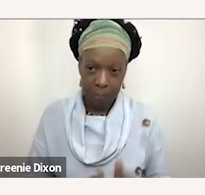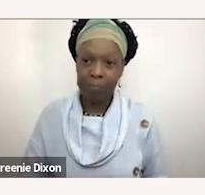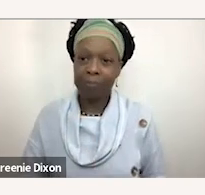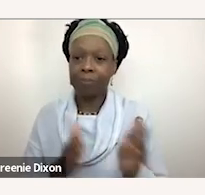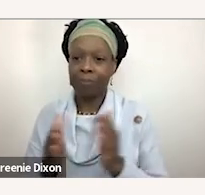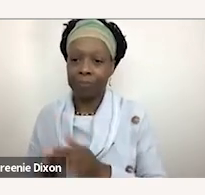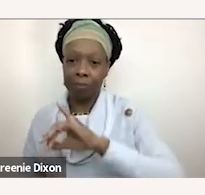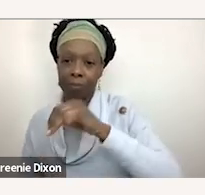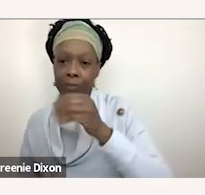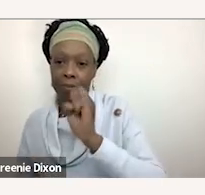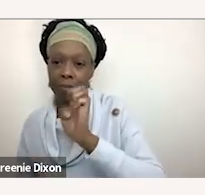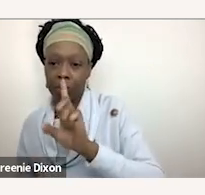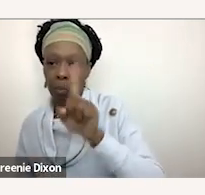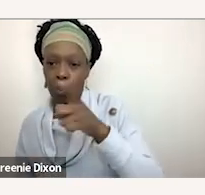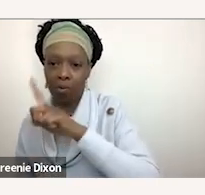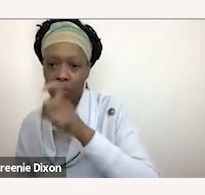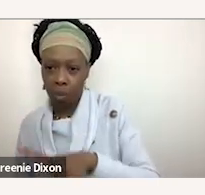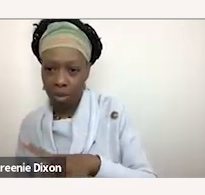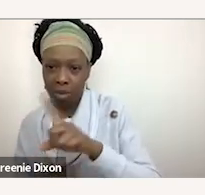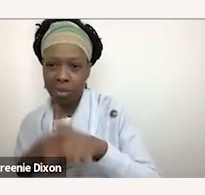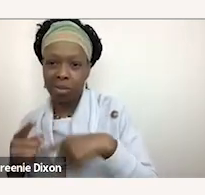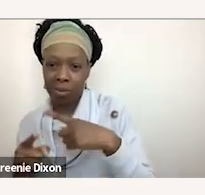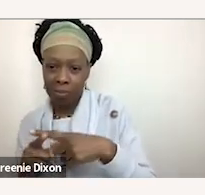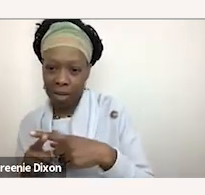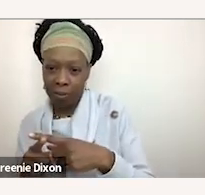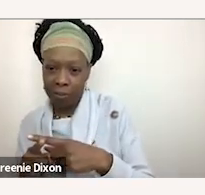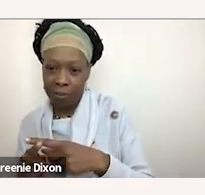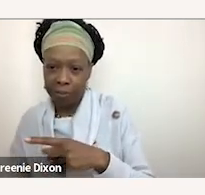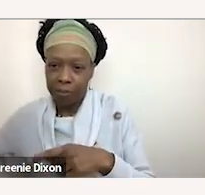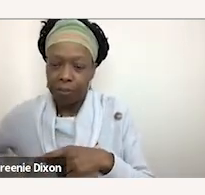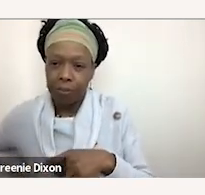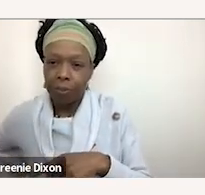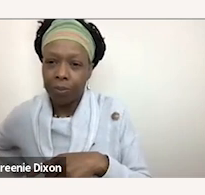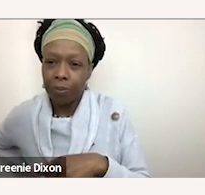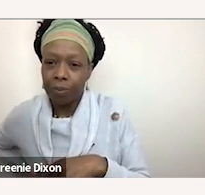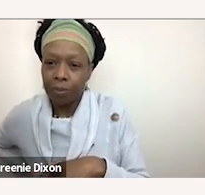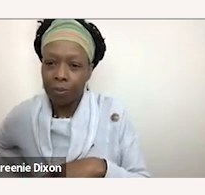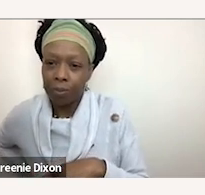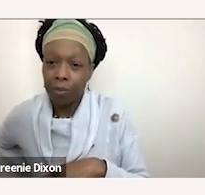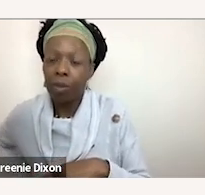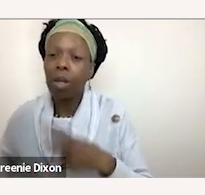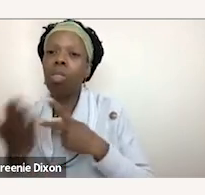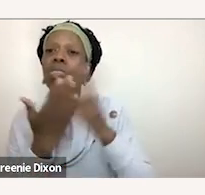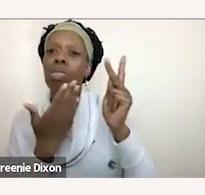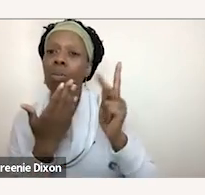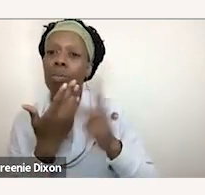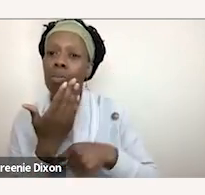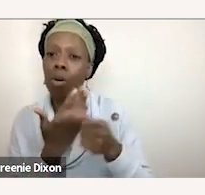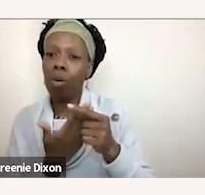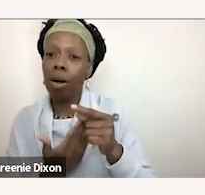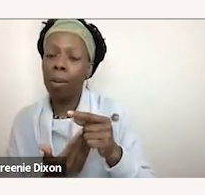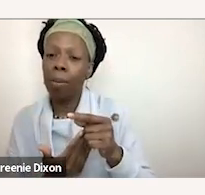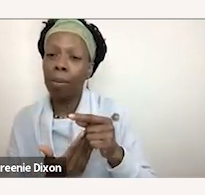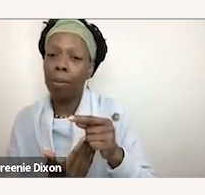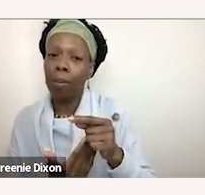one of the questions in here is about um does the program address parents that are not accepting